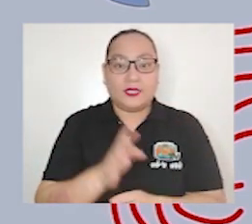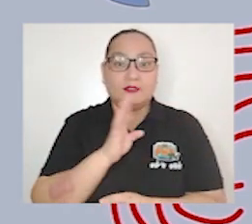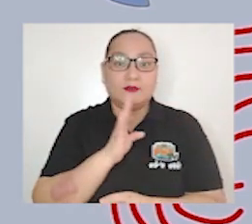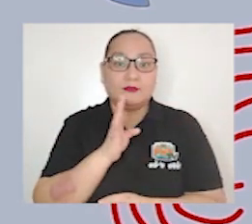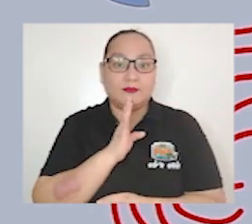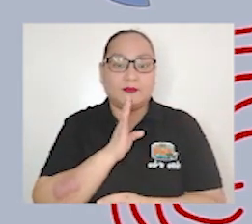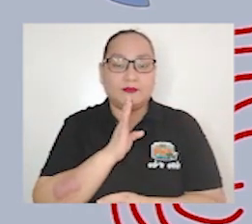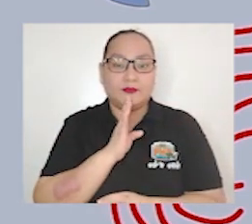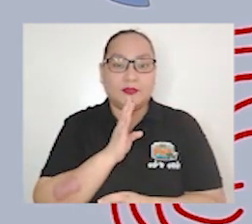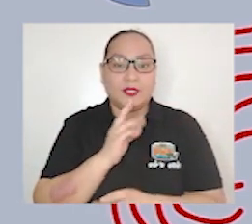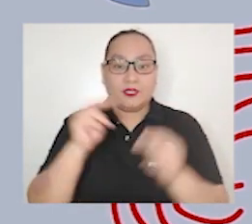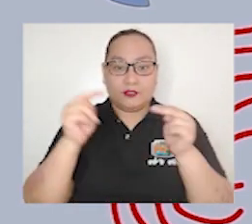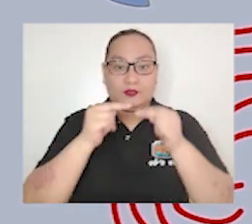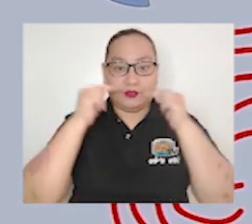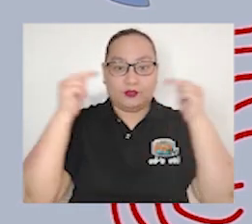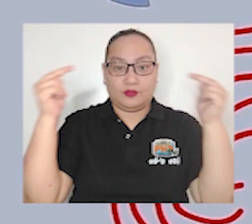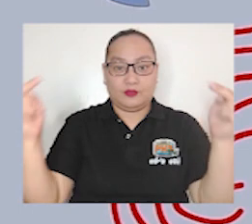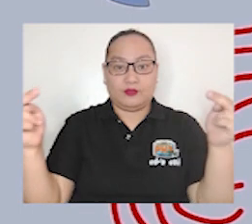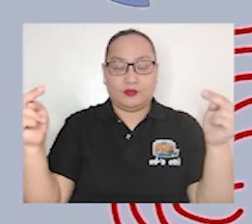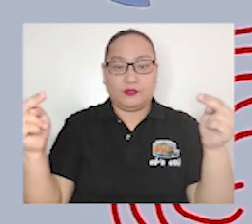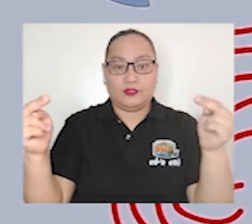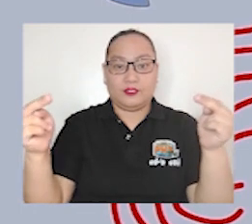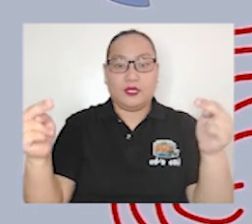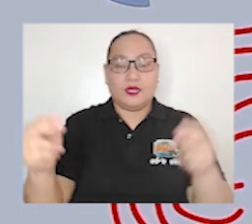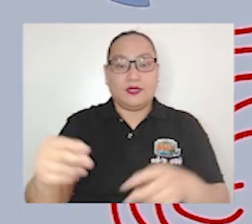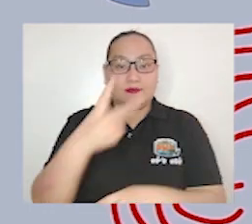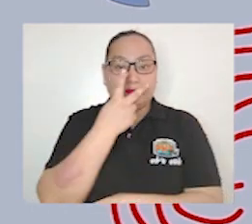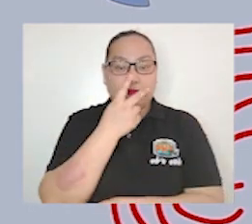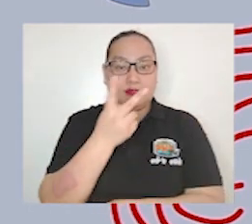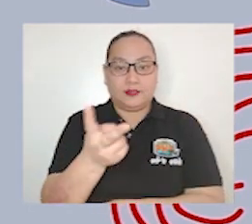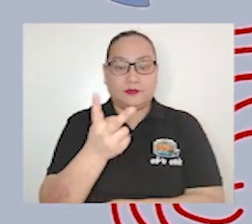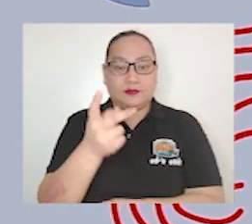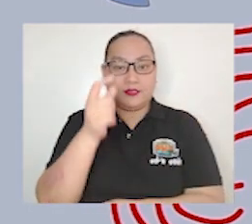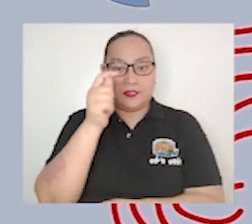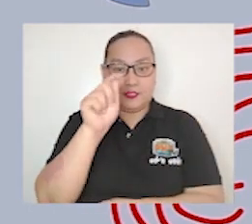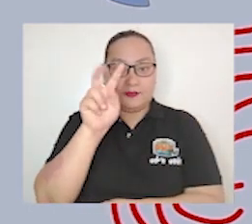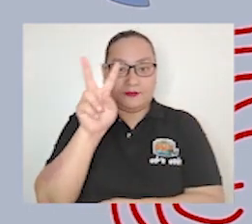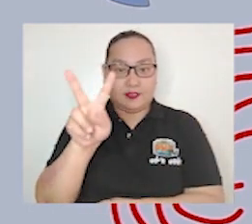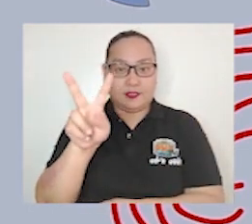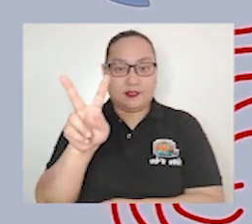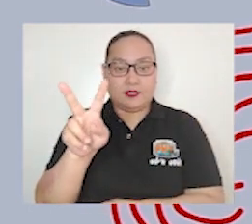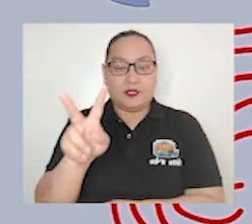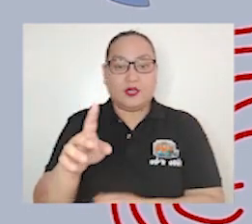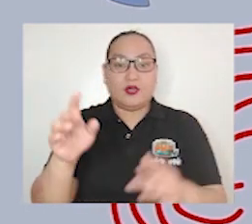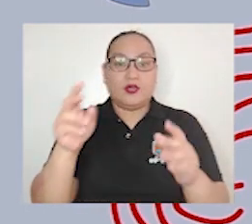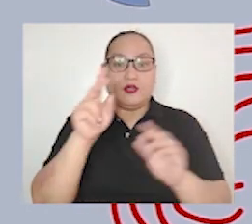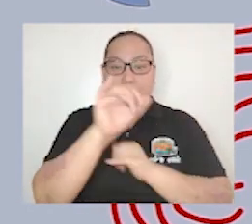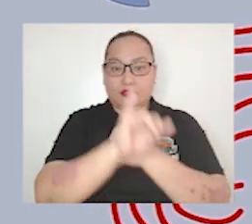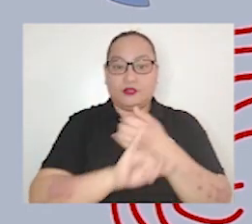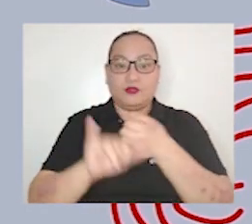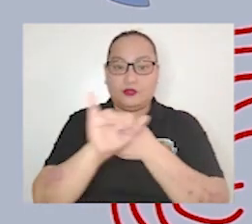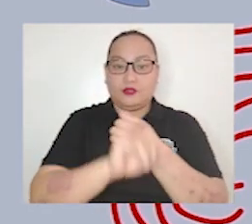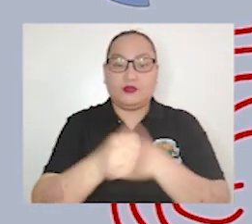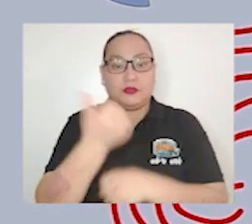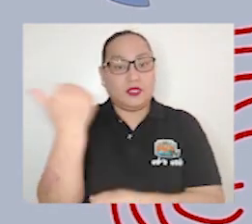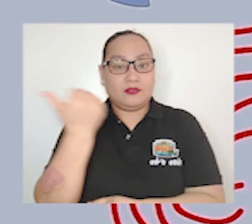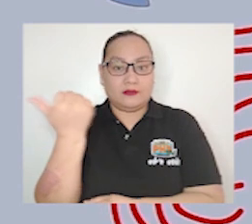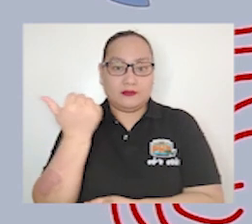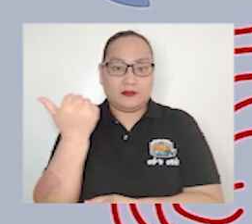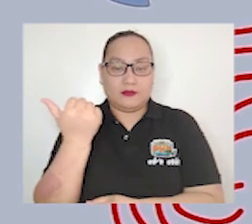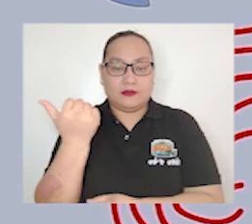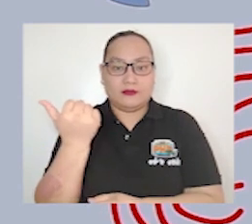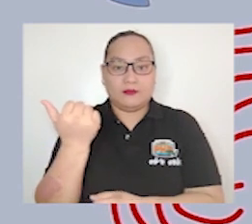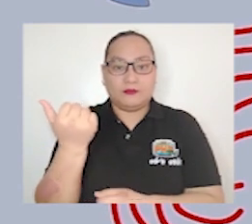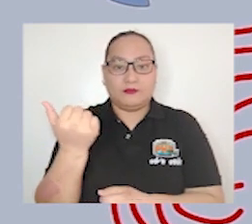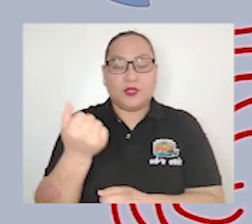are the daily news that we watch on TV watch on YouTube and other platforms as well as news